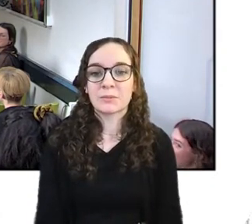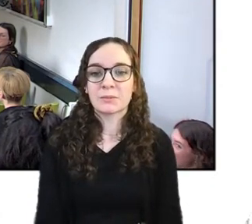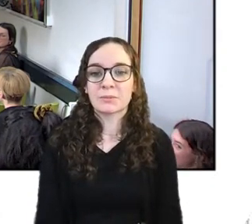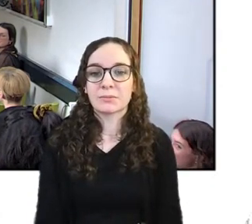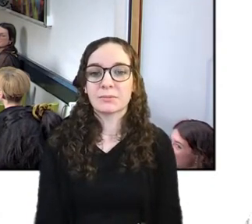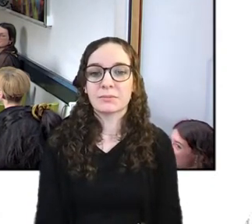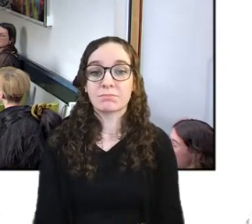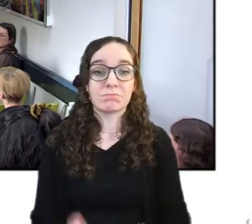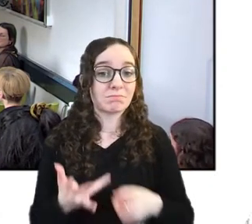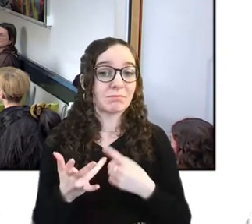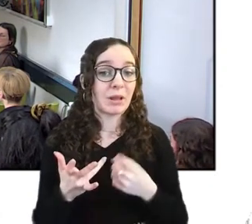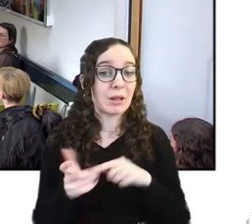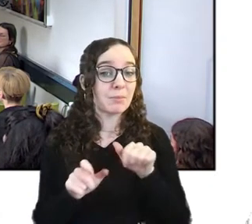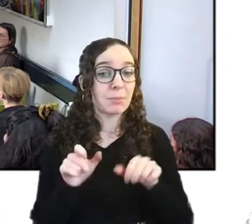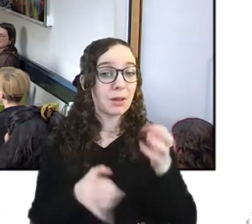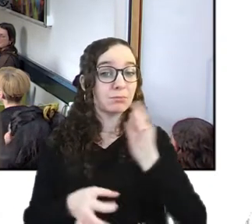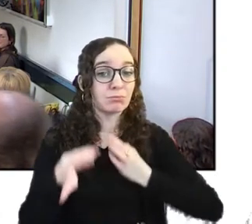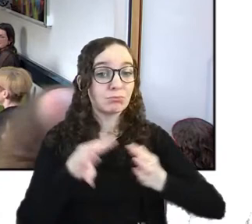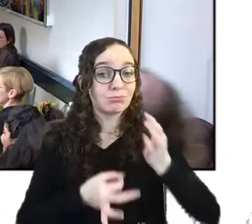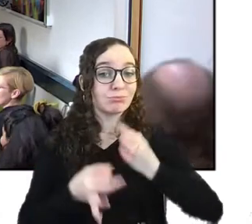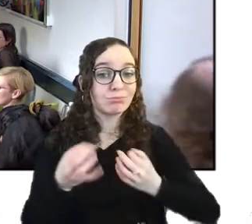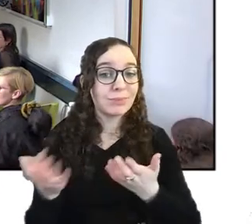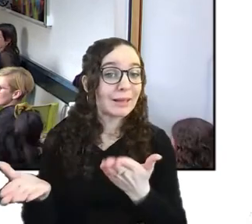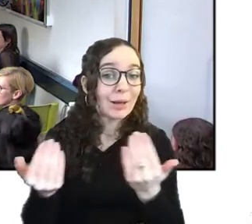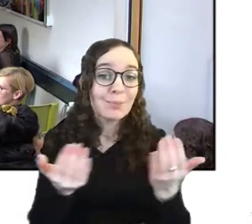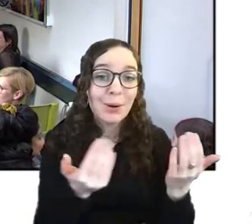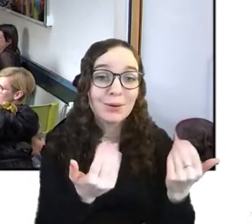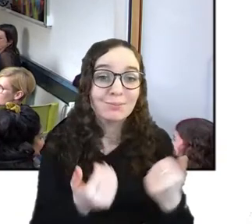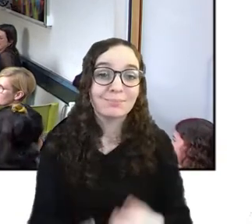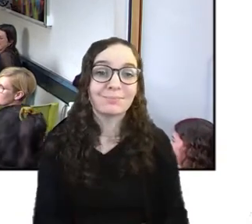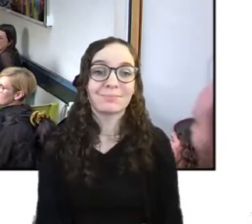nobody come on a